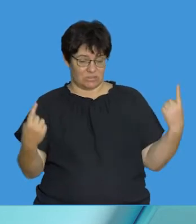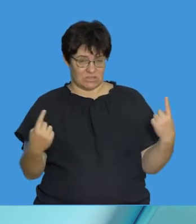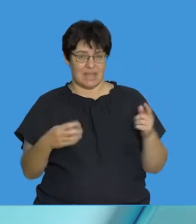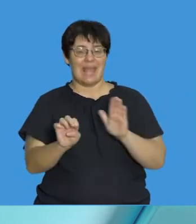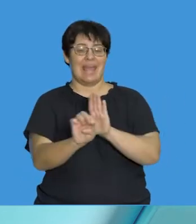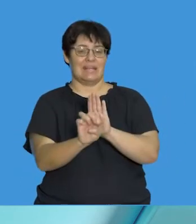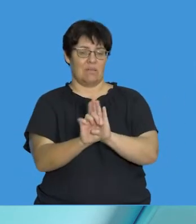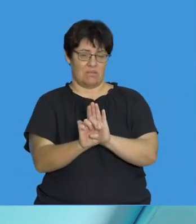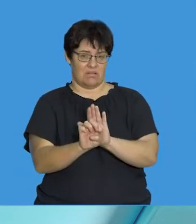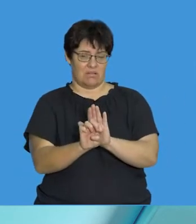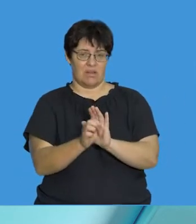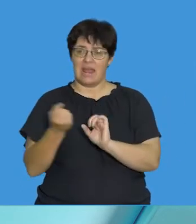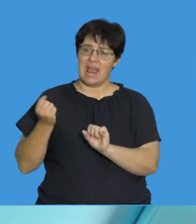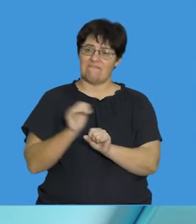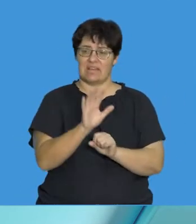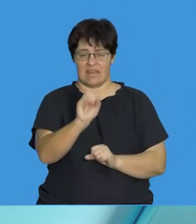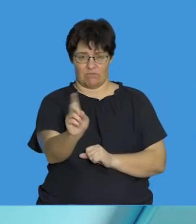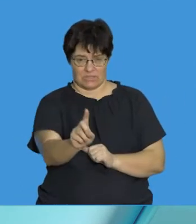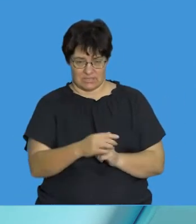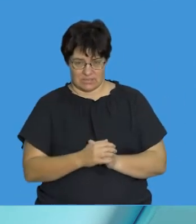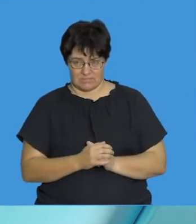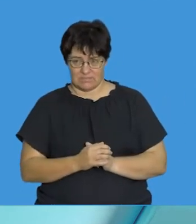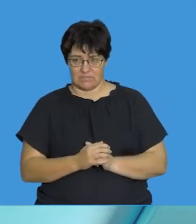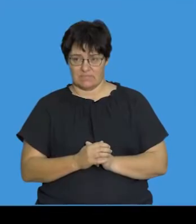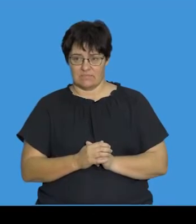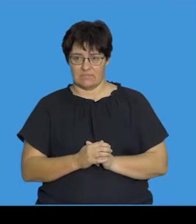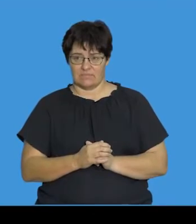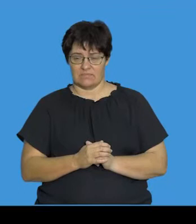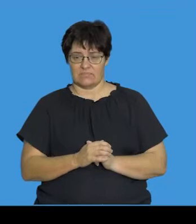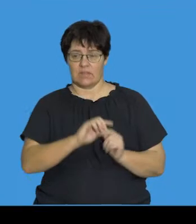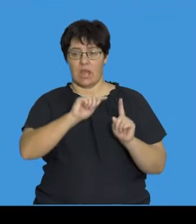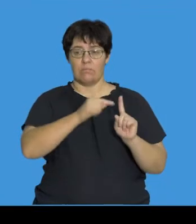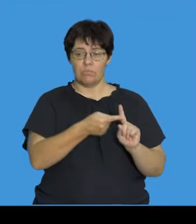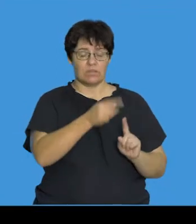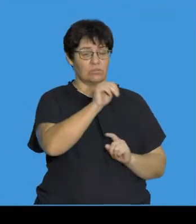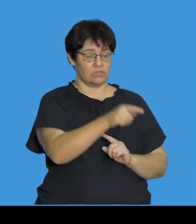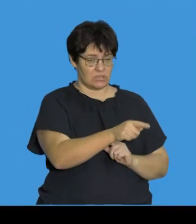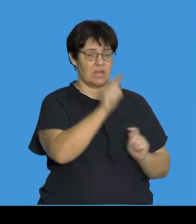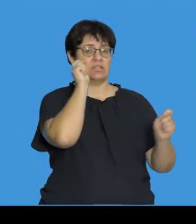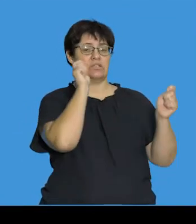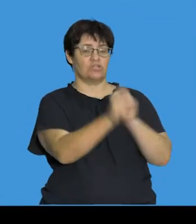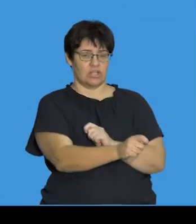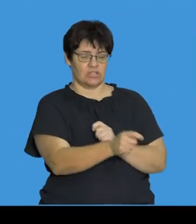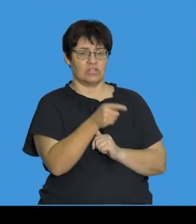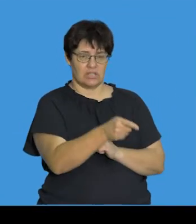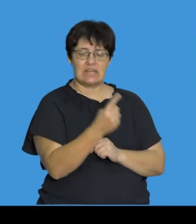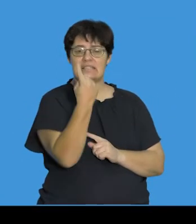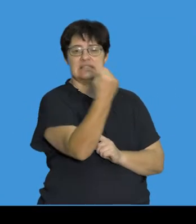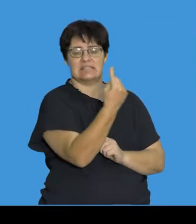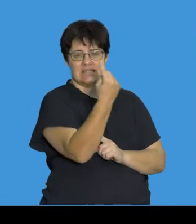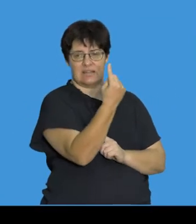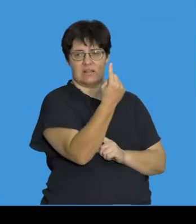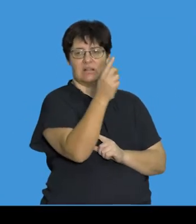and see the examples of these and the effects that they have. So a point mutation refers to a change in a